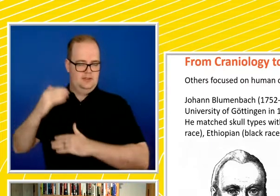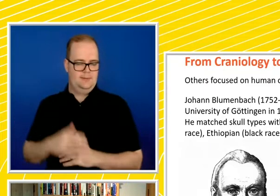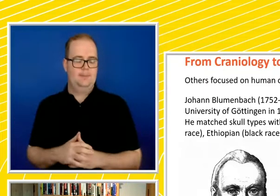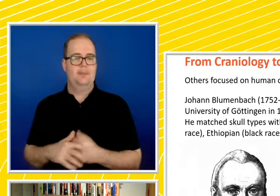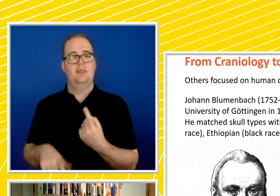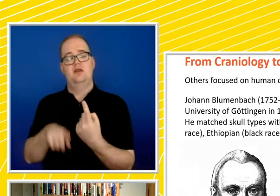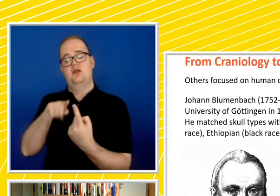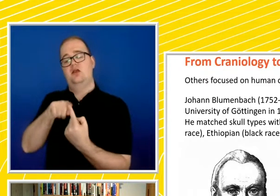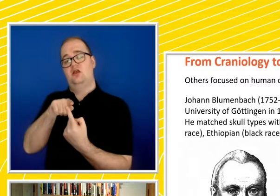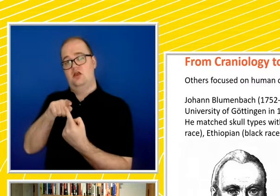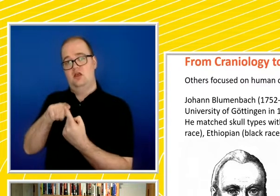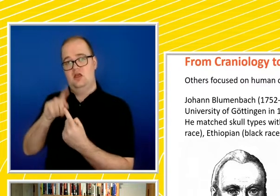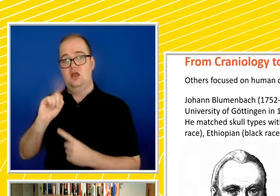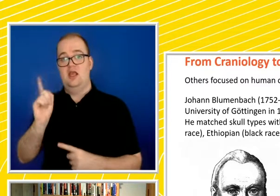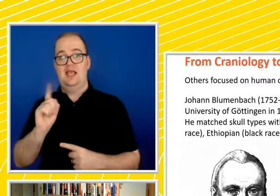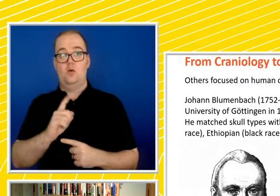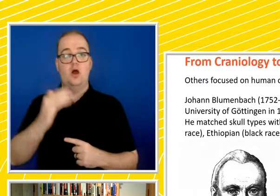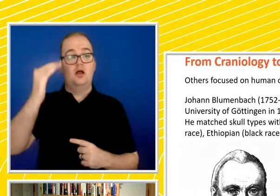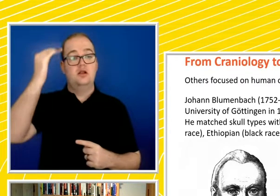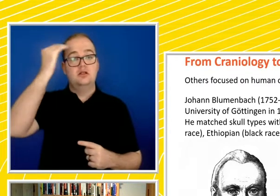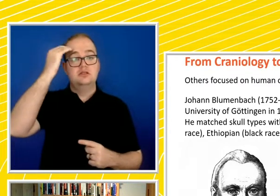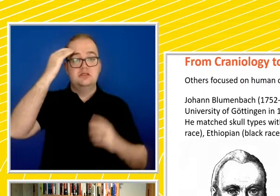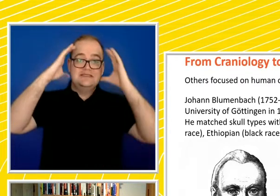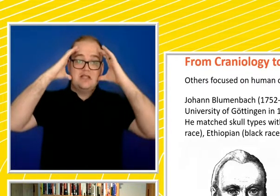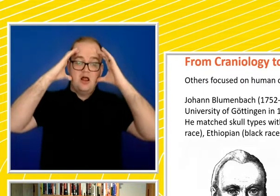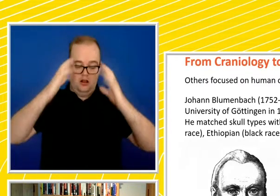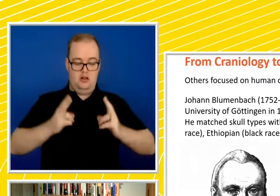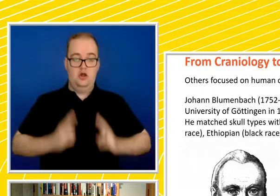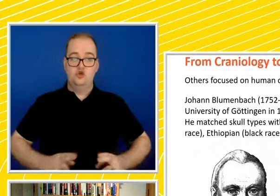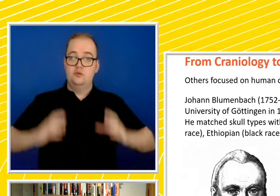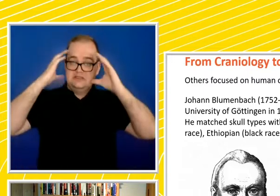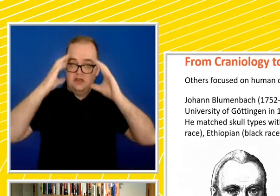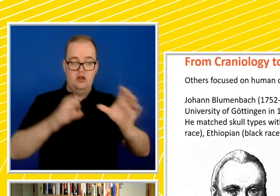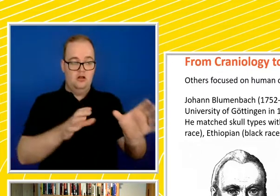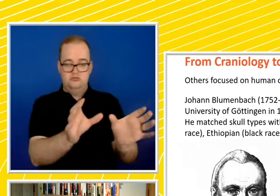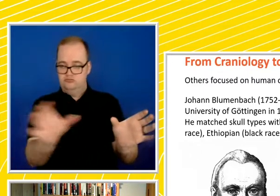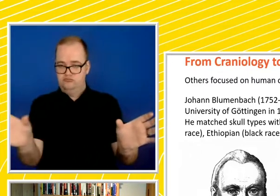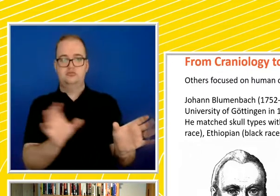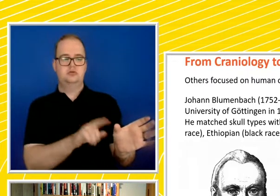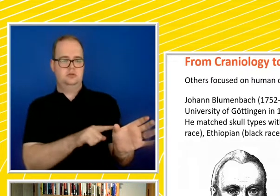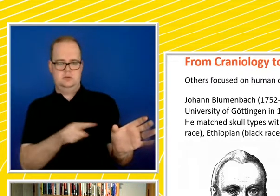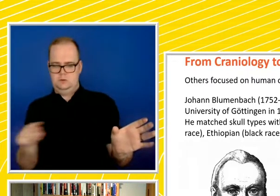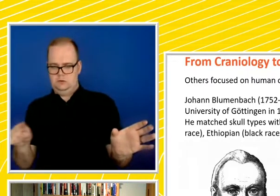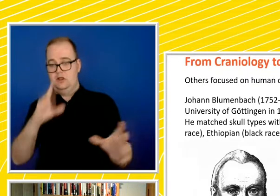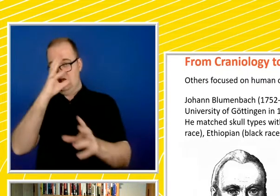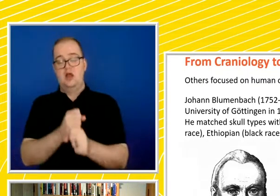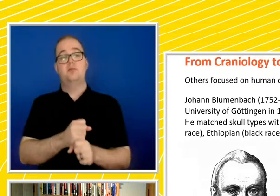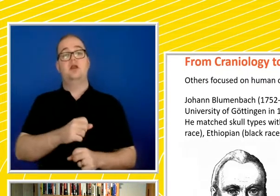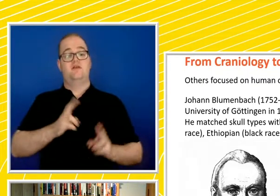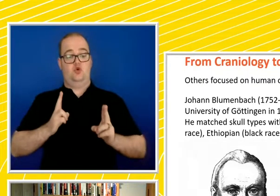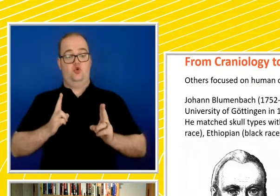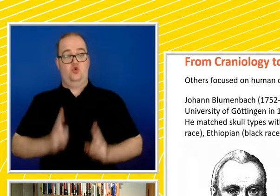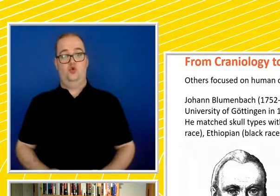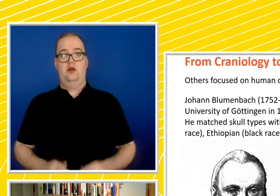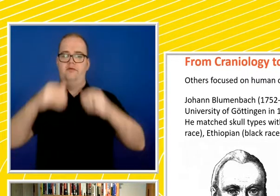collected 60 human skulls. And from these, he deduced that there were five, what he called, races of man. He matched